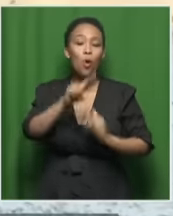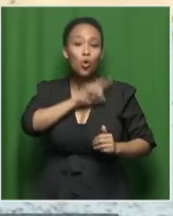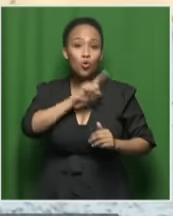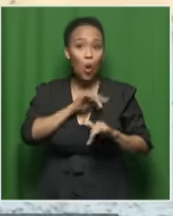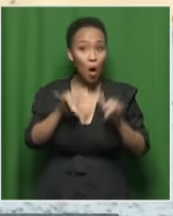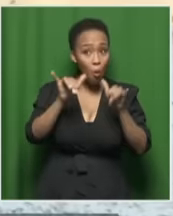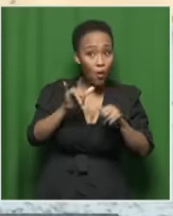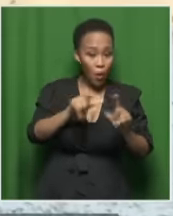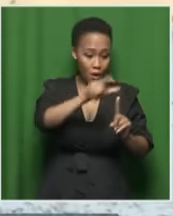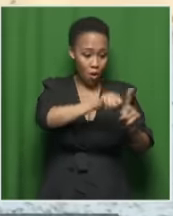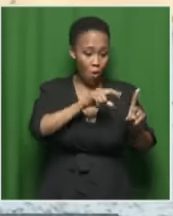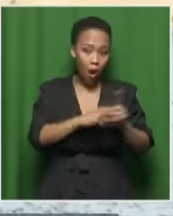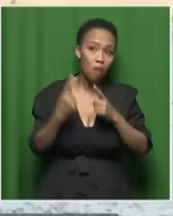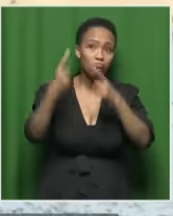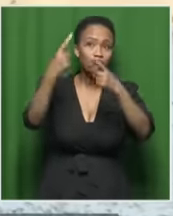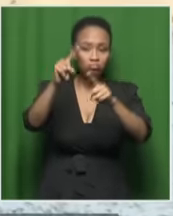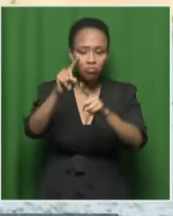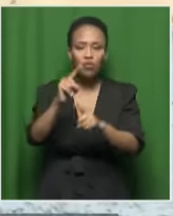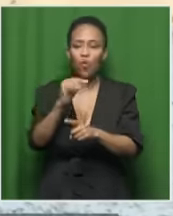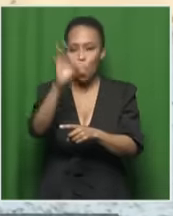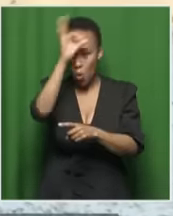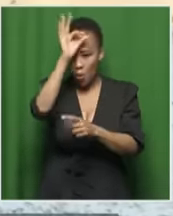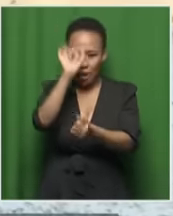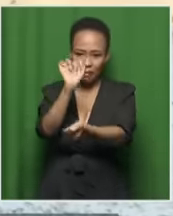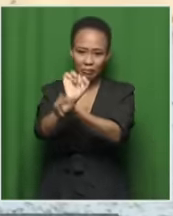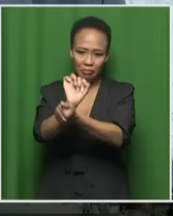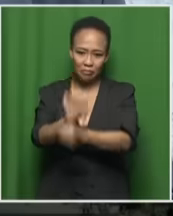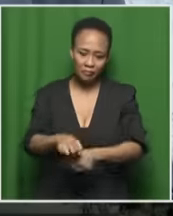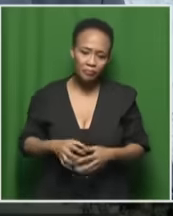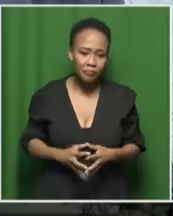We'll certainly have you covered here on the SABC News Channel.